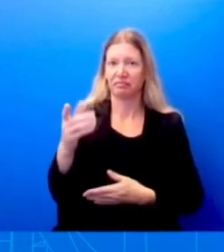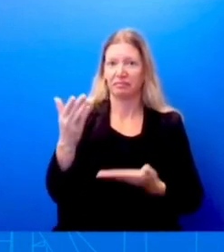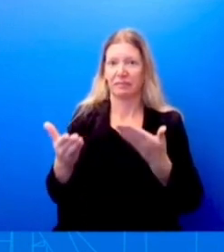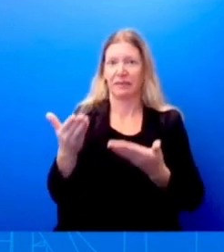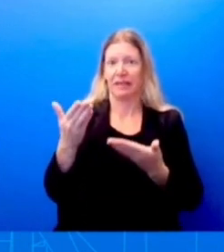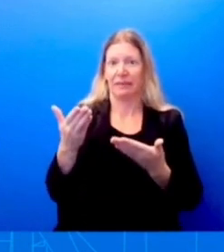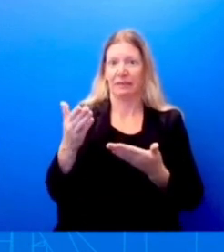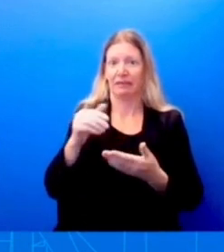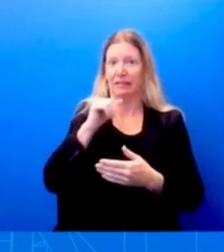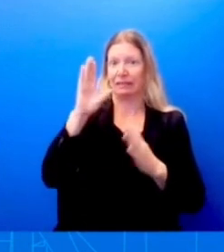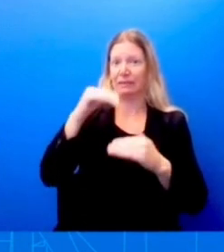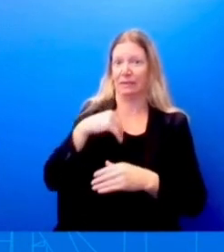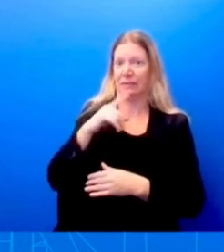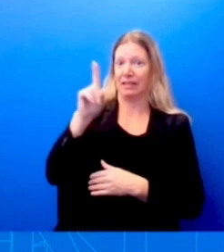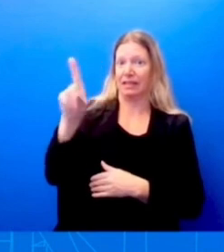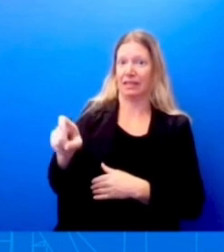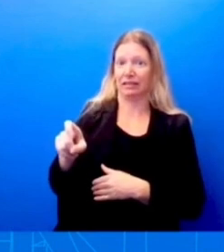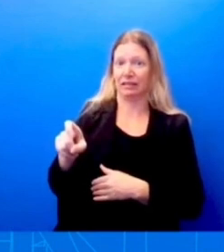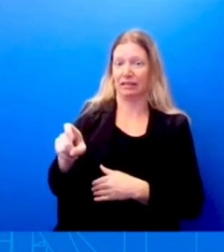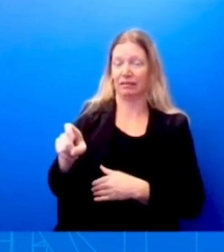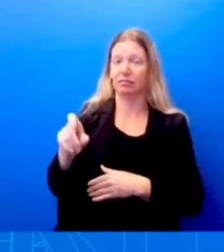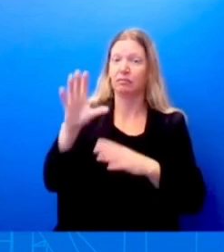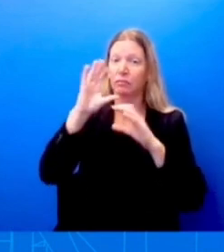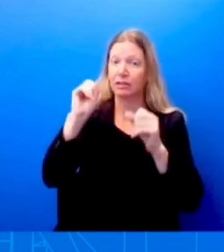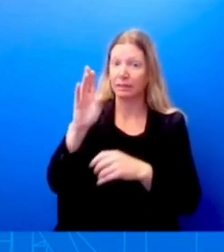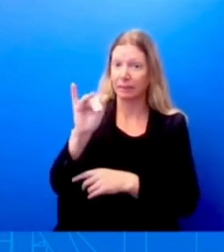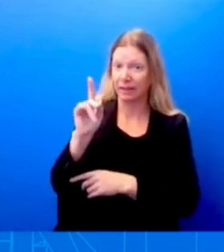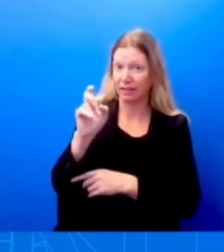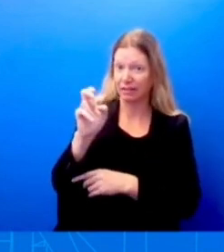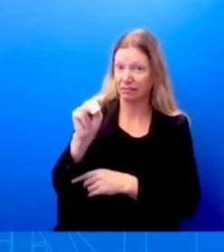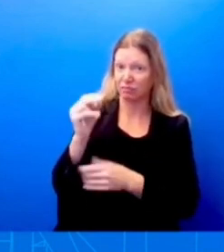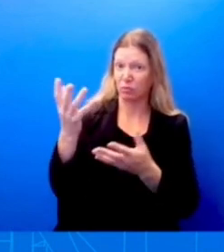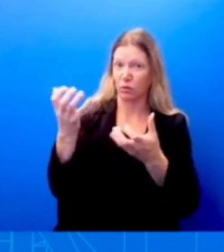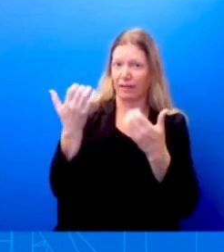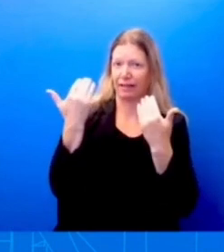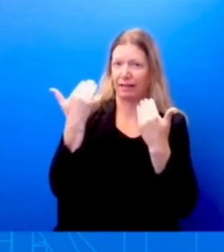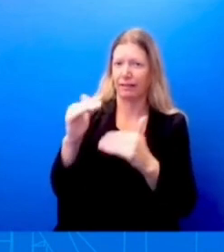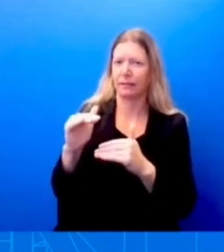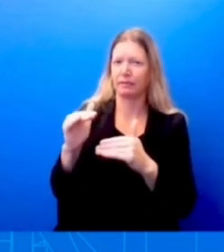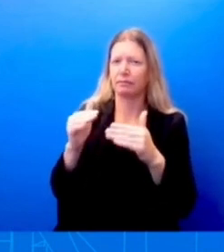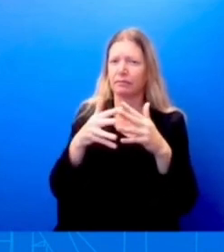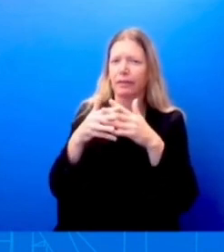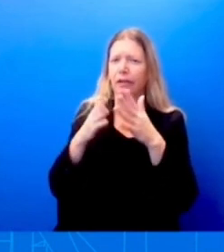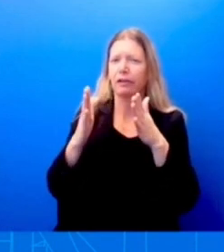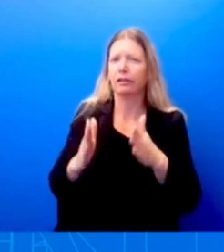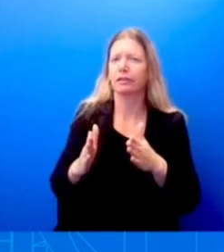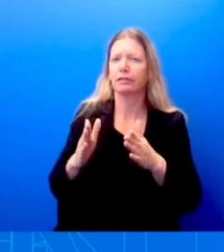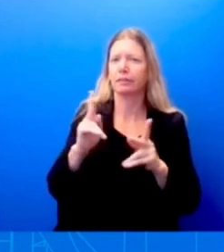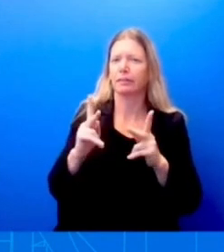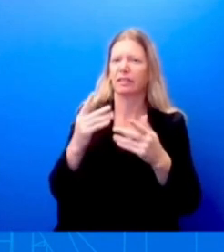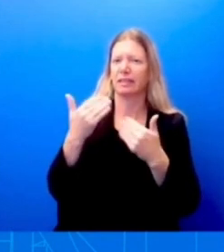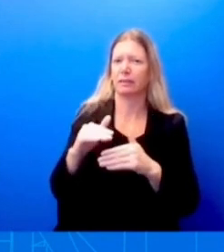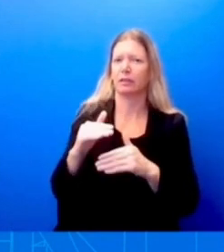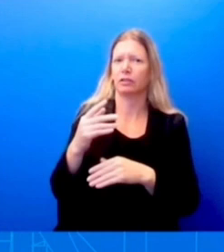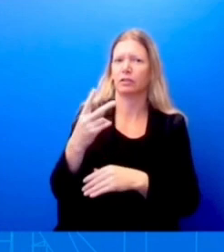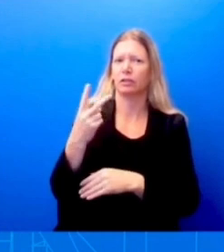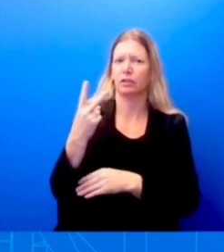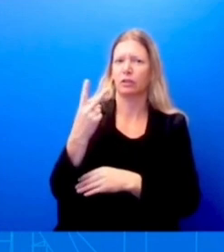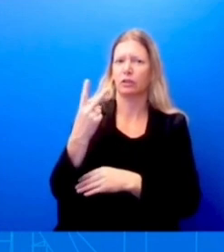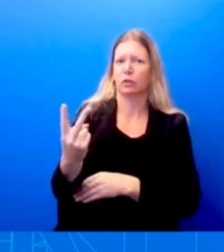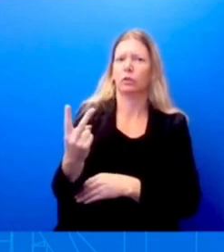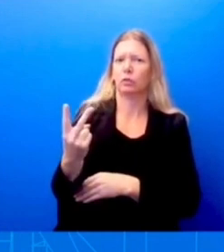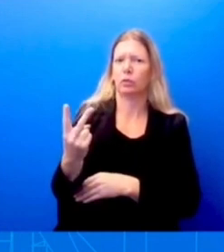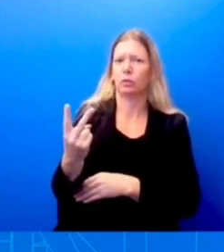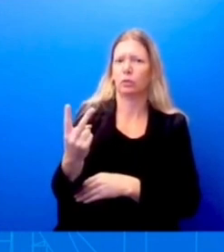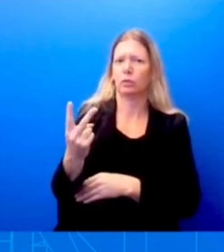Does President Biden want to limit Americans to two beers a week? I, I, where is this coming from? Maybe I did, maybe I didn't miss you